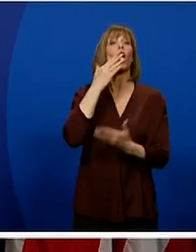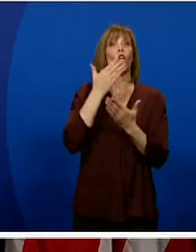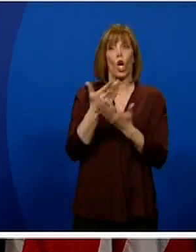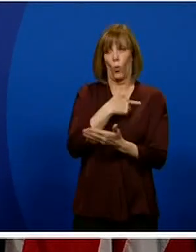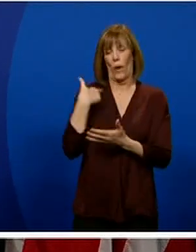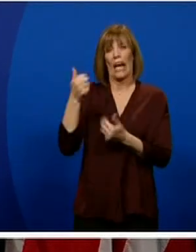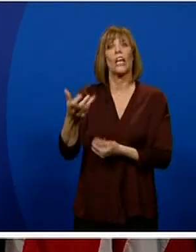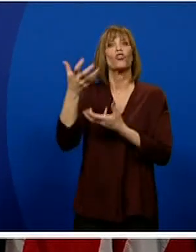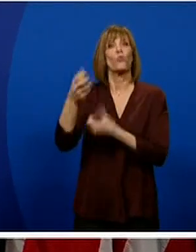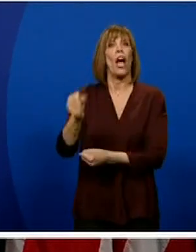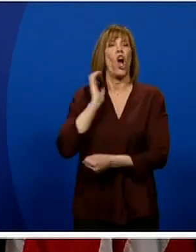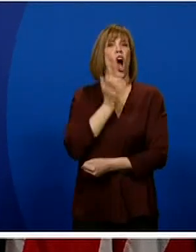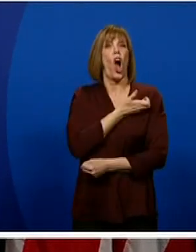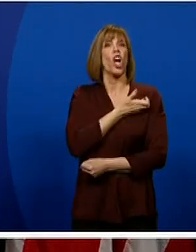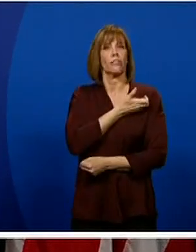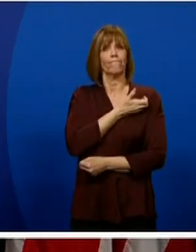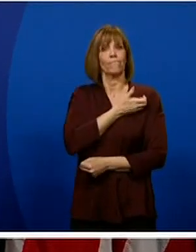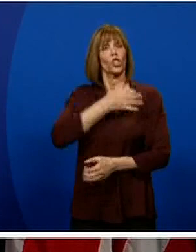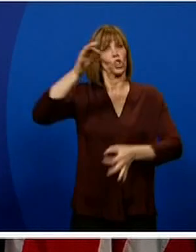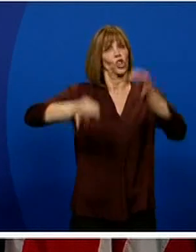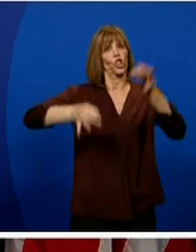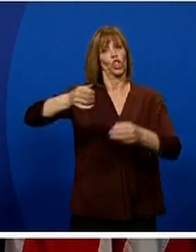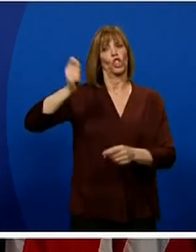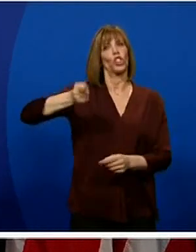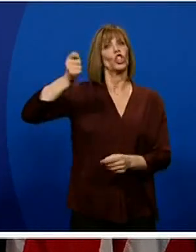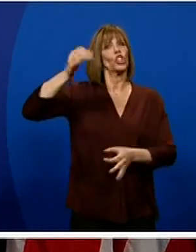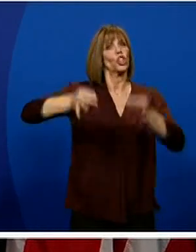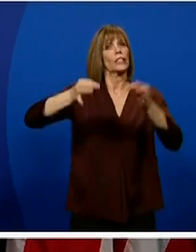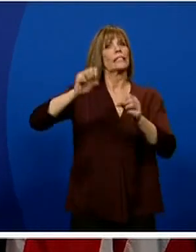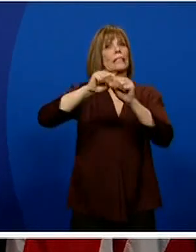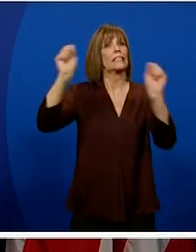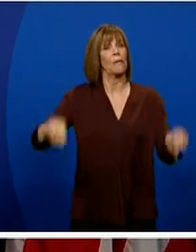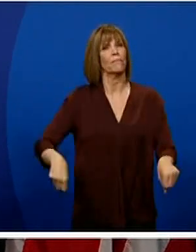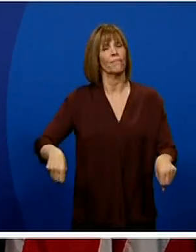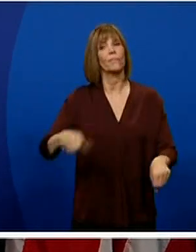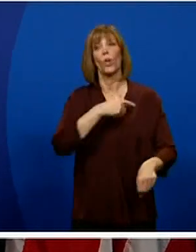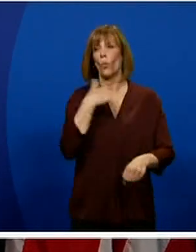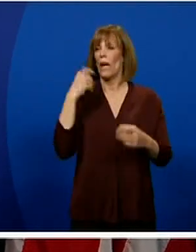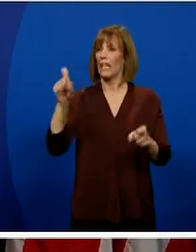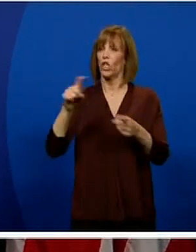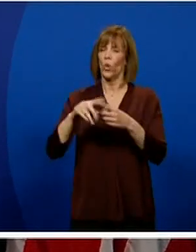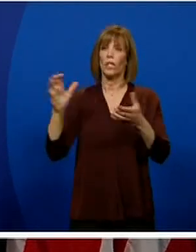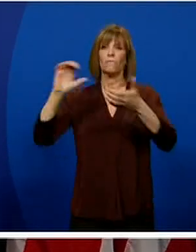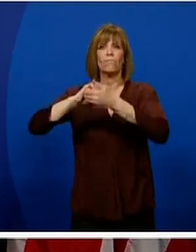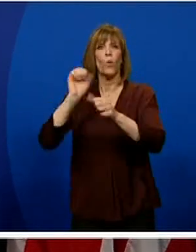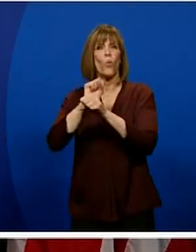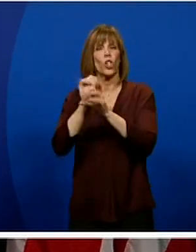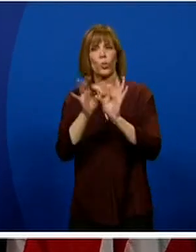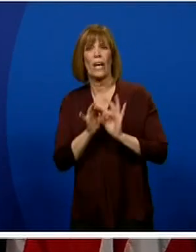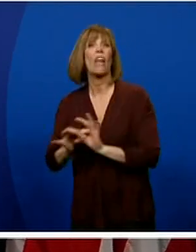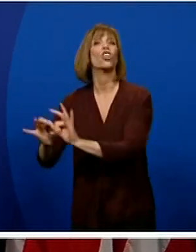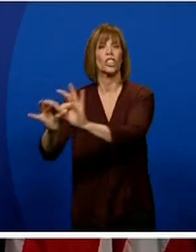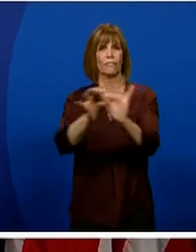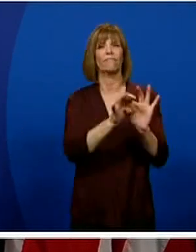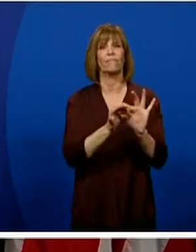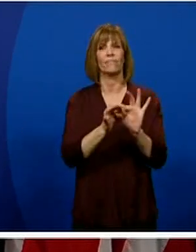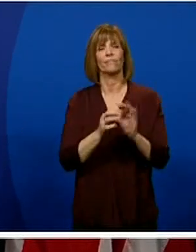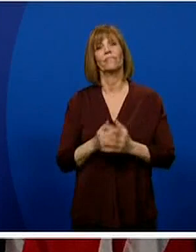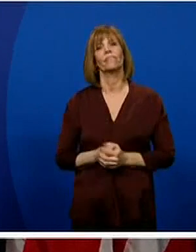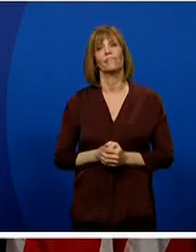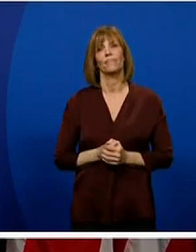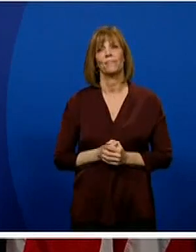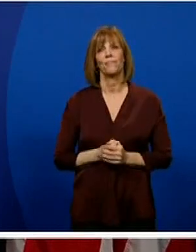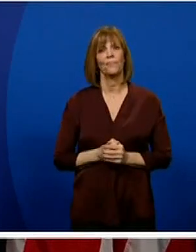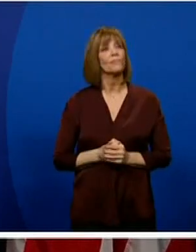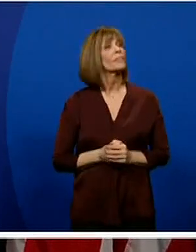all come together as a country, heal, and continue to move forward. Governor, related to that, the legislature is poised to pass